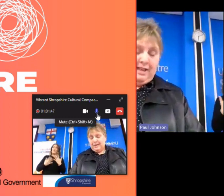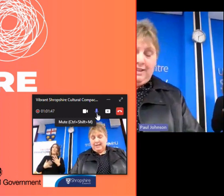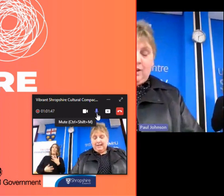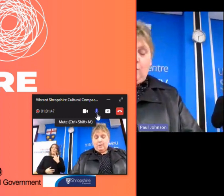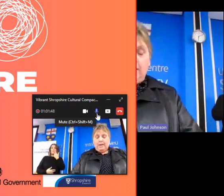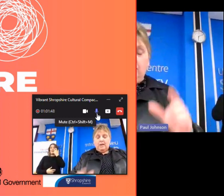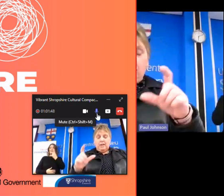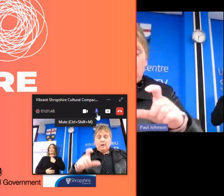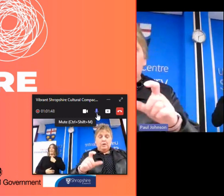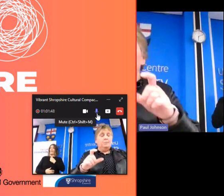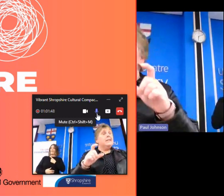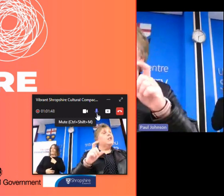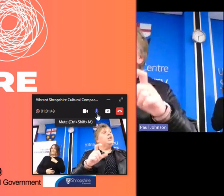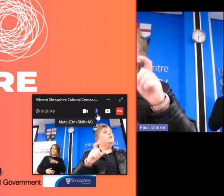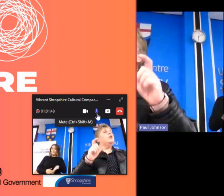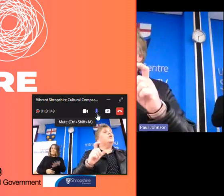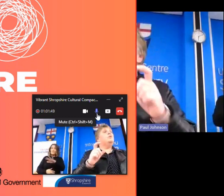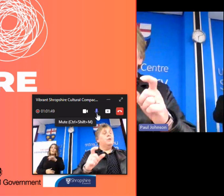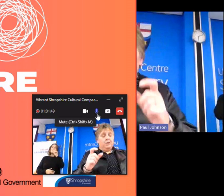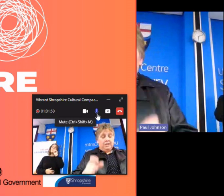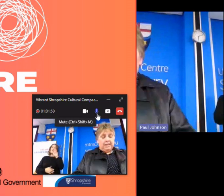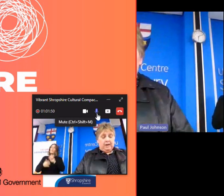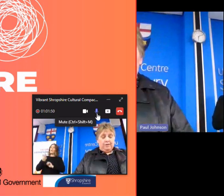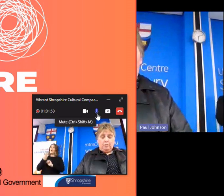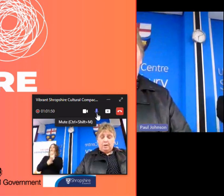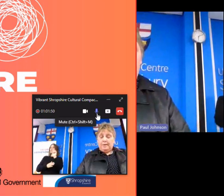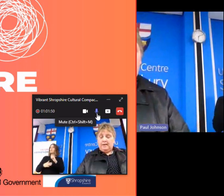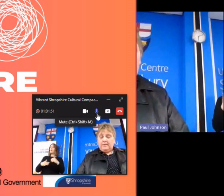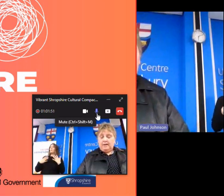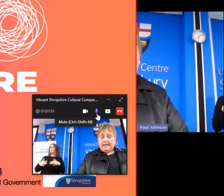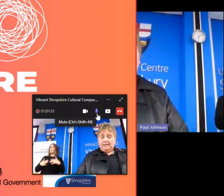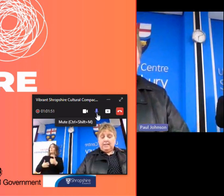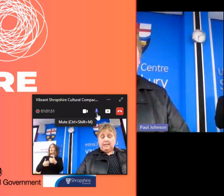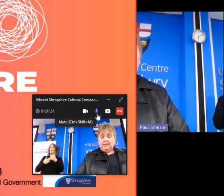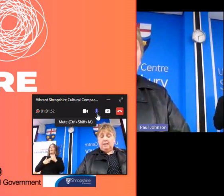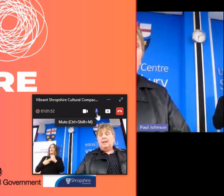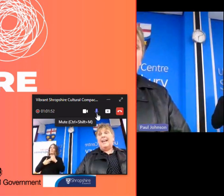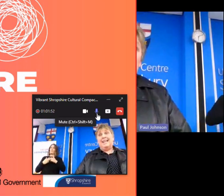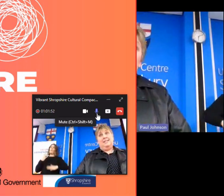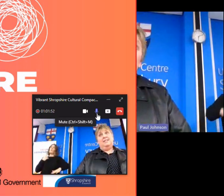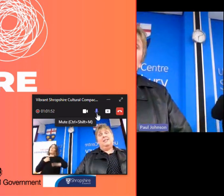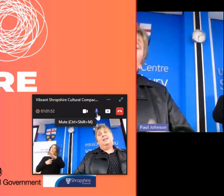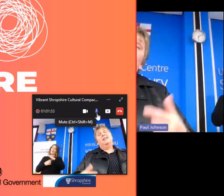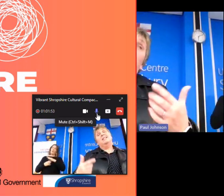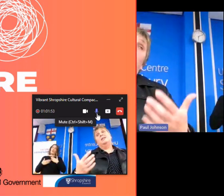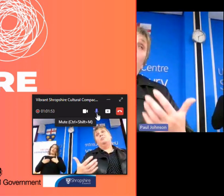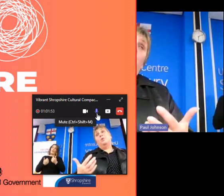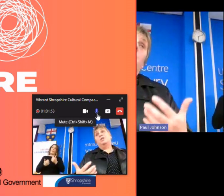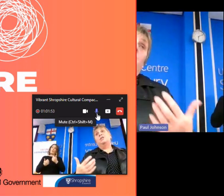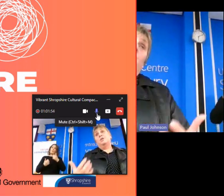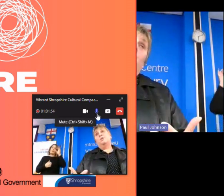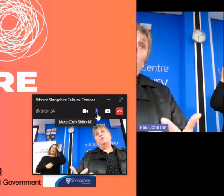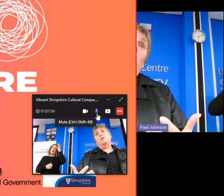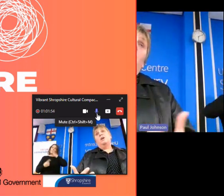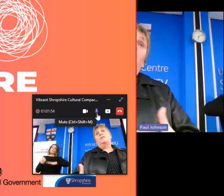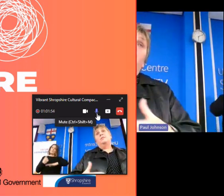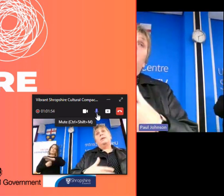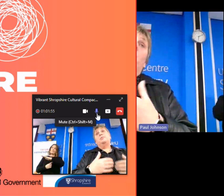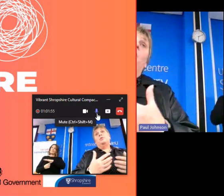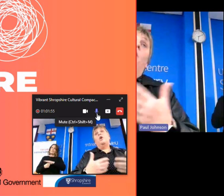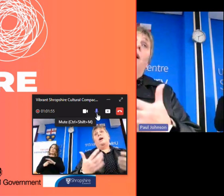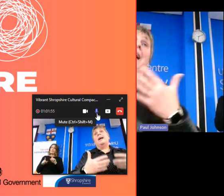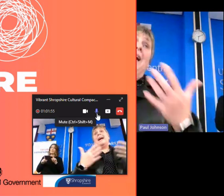yourself we know that culture makes a huge contribution to the health and well-being of our county and it's an important tool